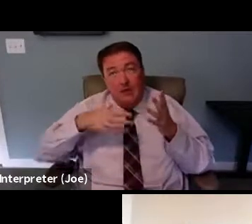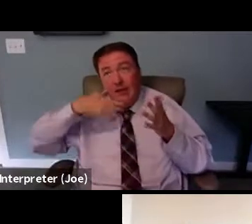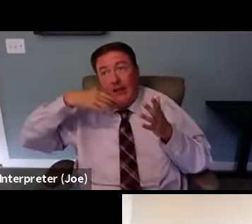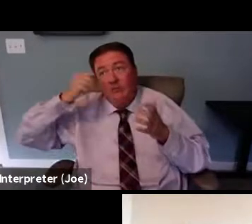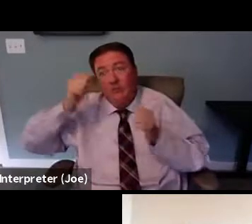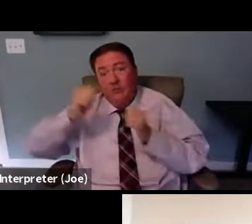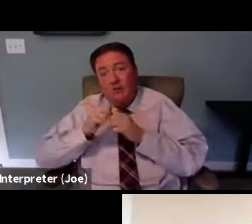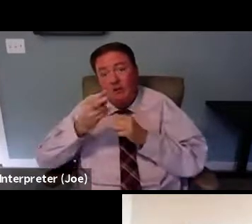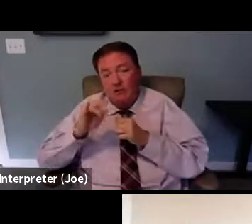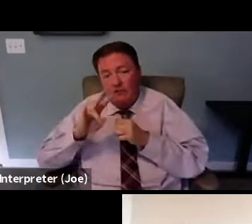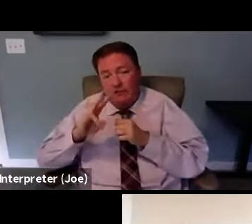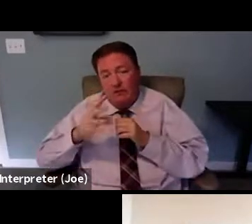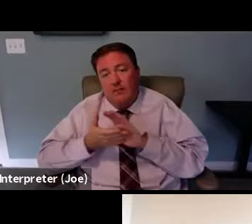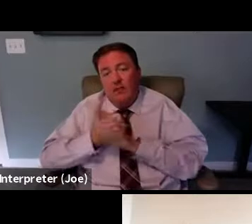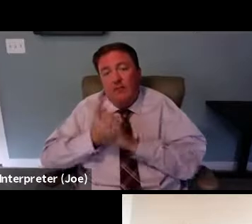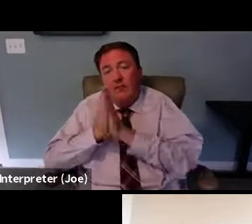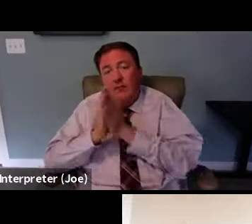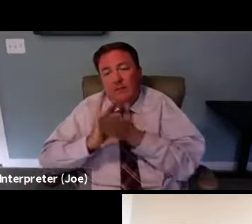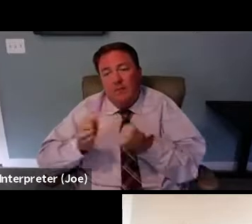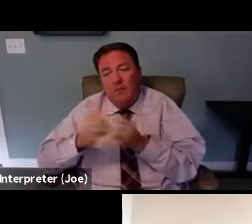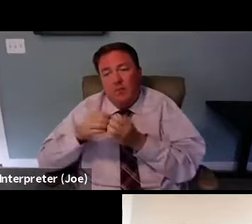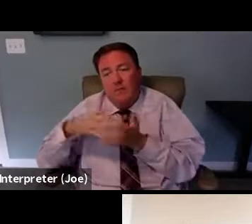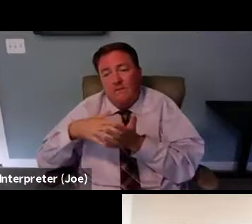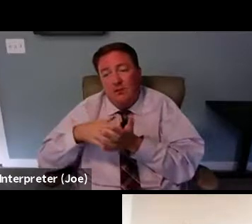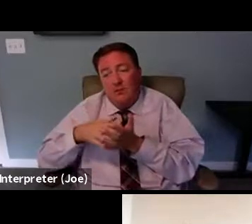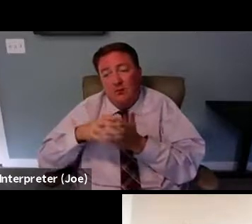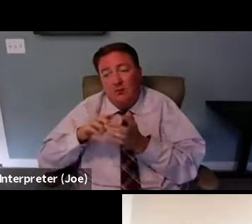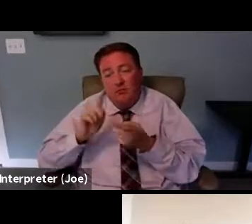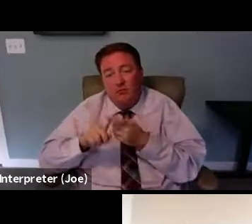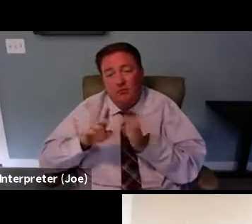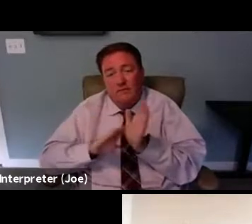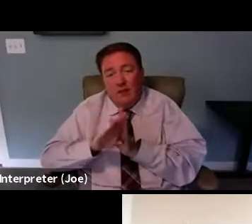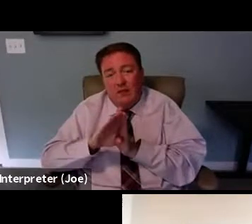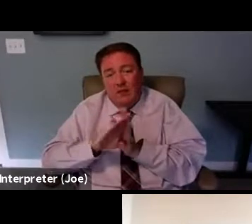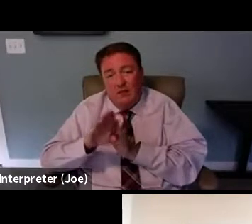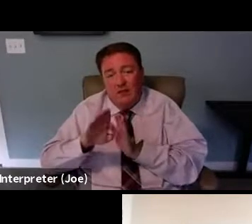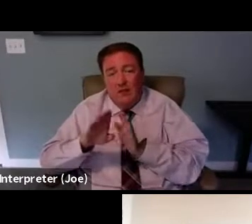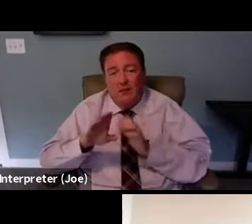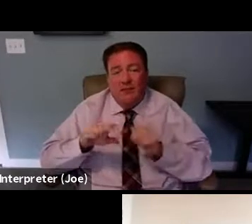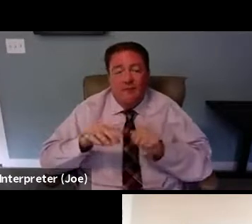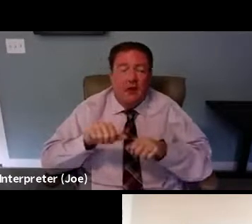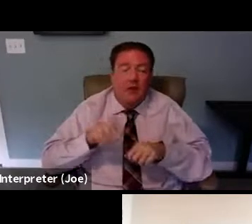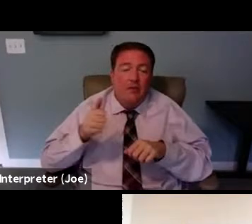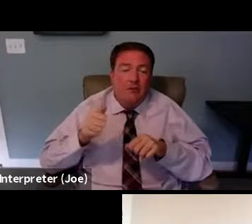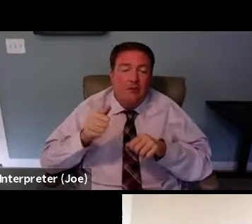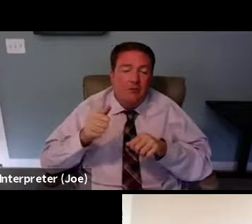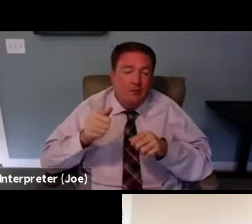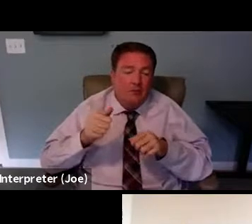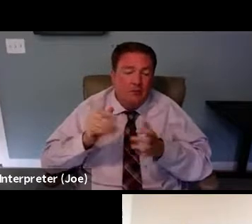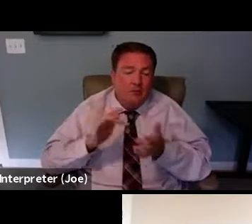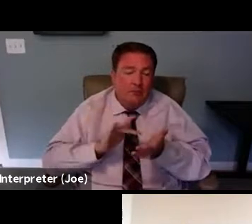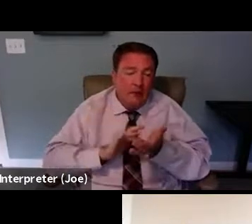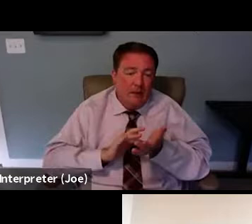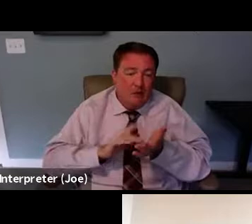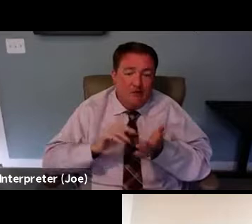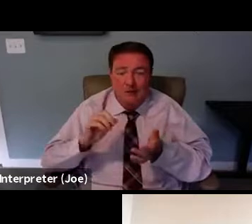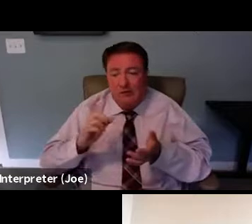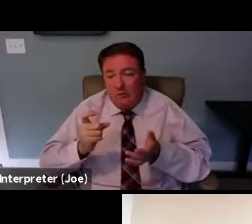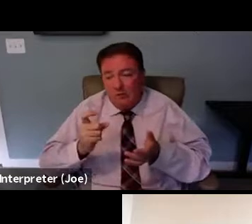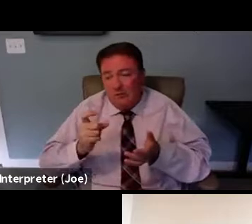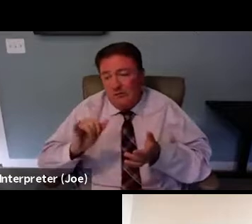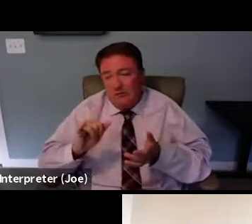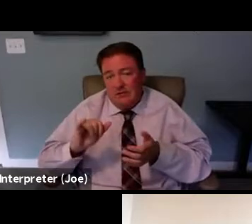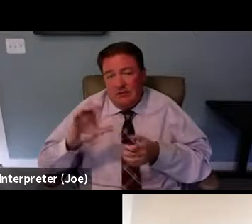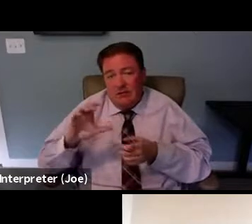more vulnerable to, for example, develop comorbidities like Christina mentioned. But in the case of people